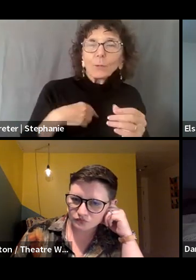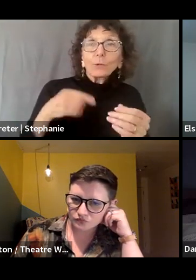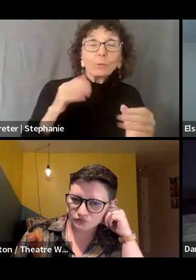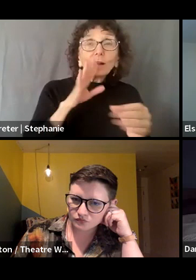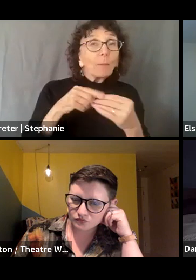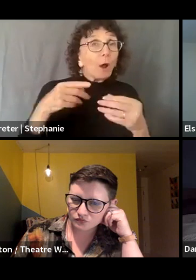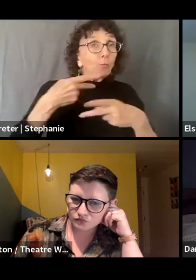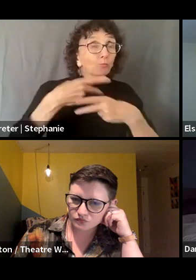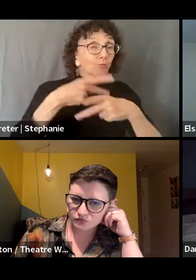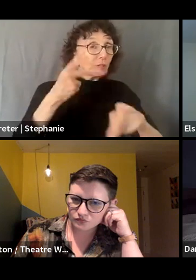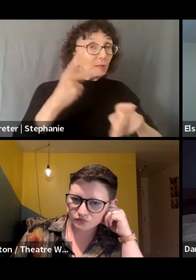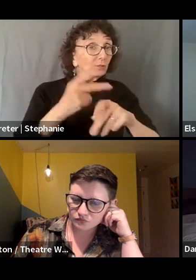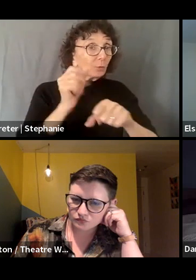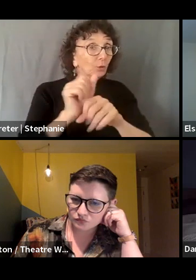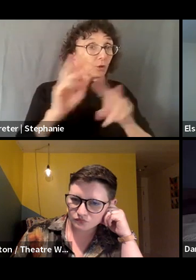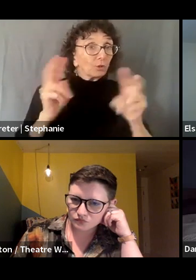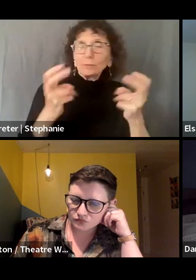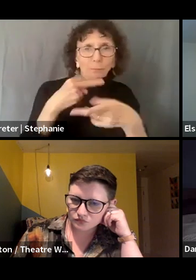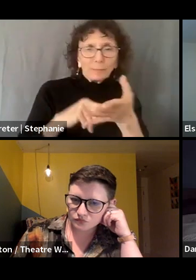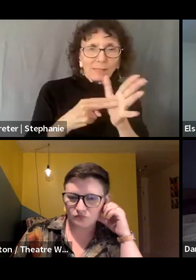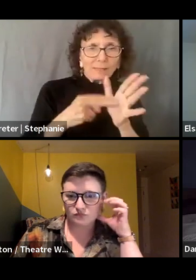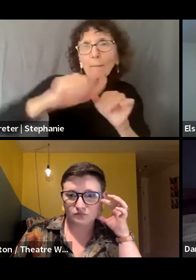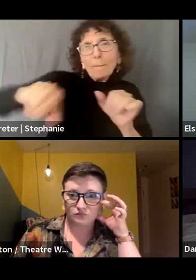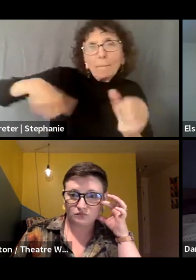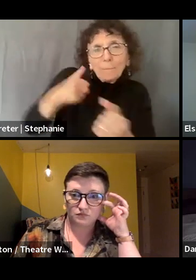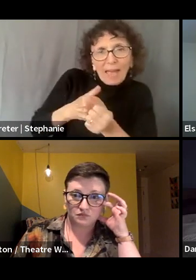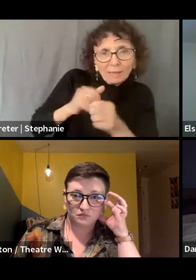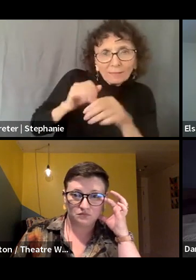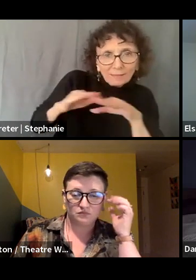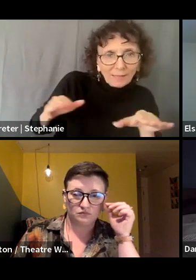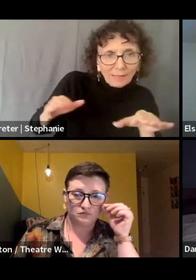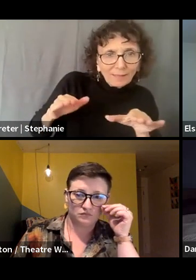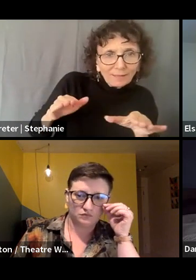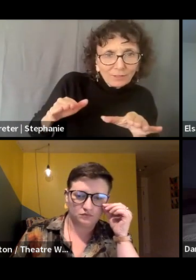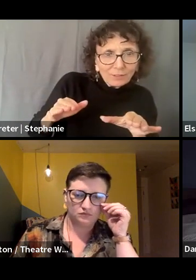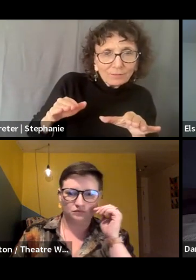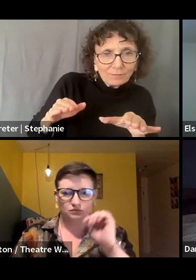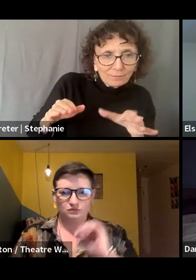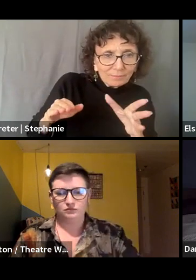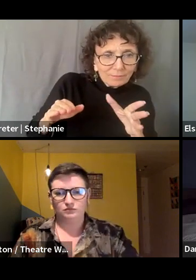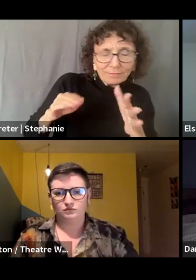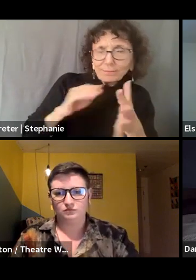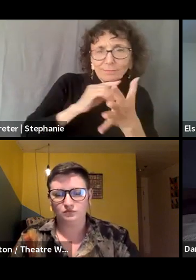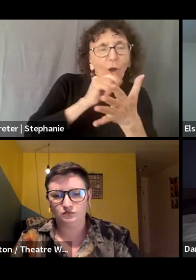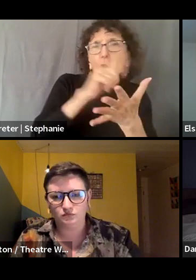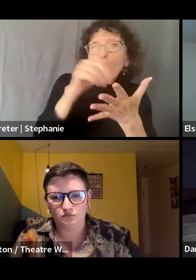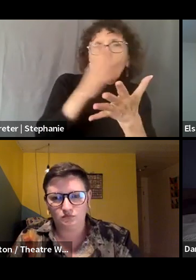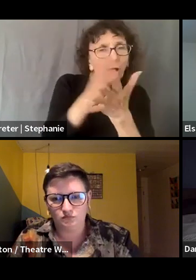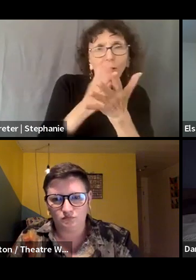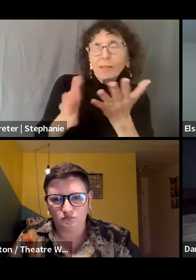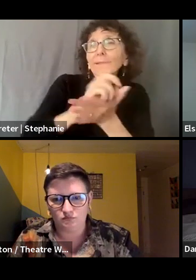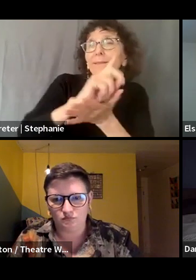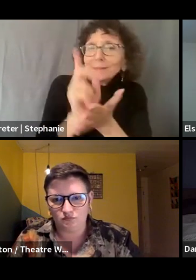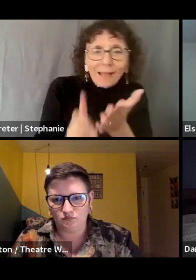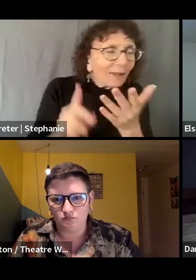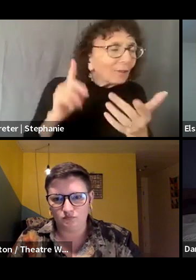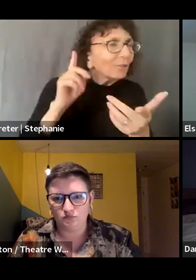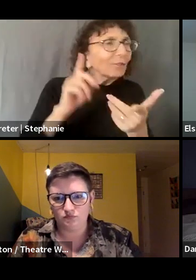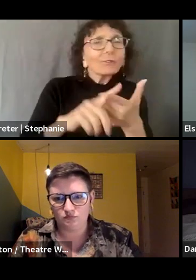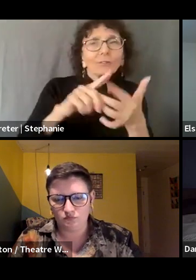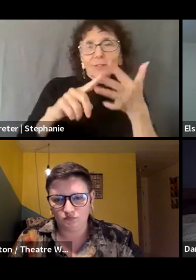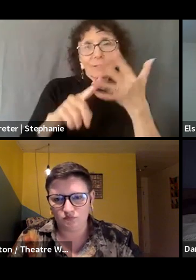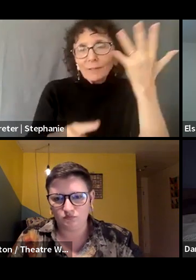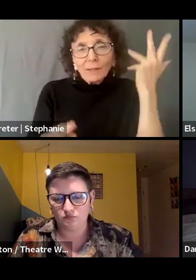production workers, we're talking about backstage workers, um, in all crafts, designers. Um, we are